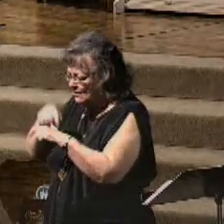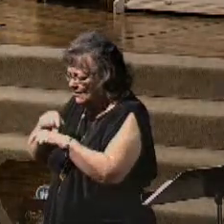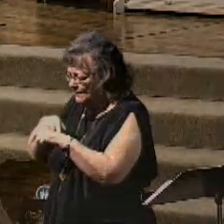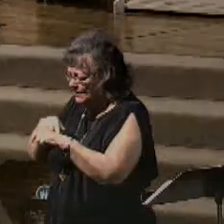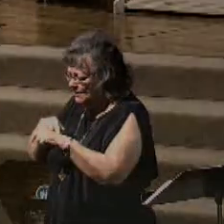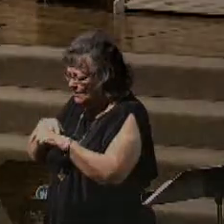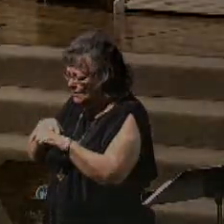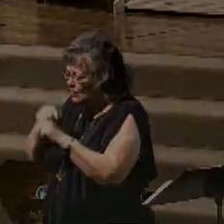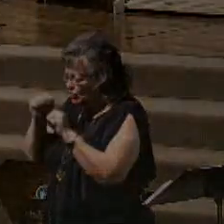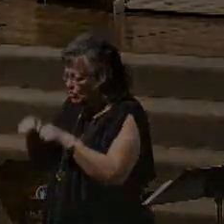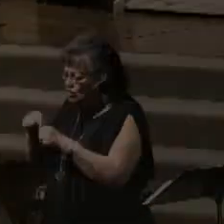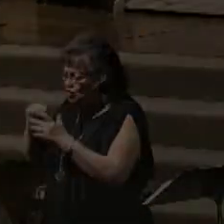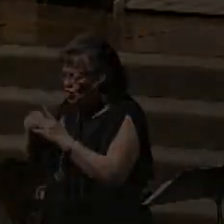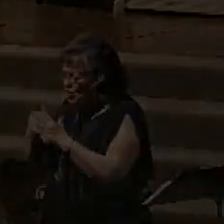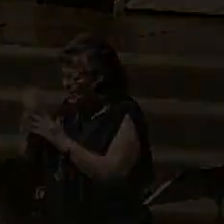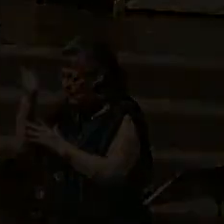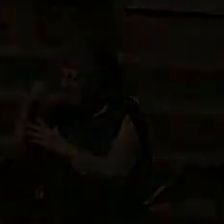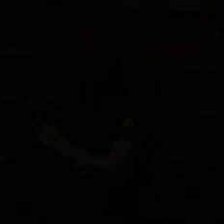day. Amen. Thank you.